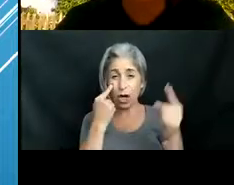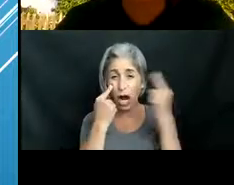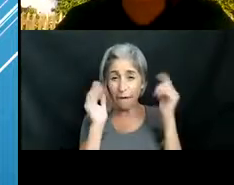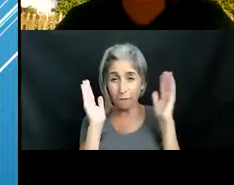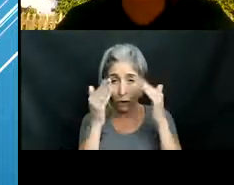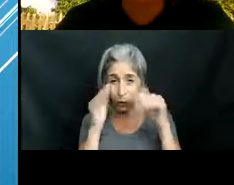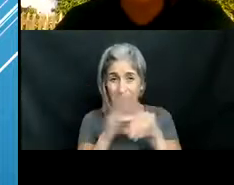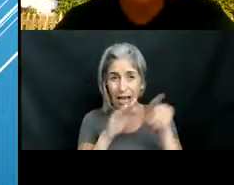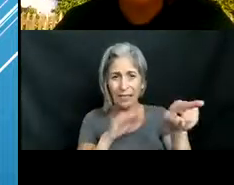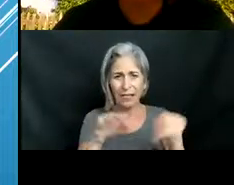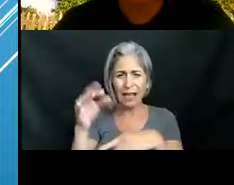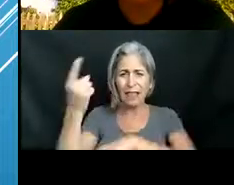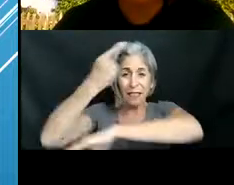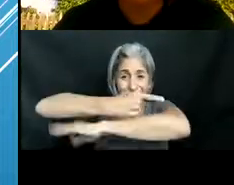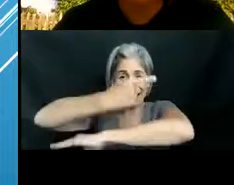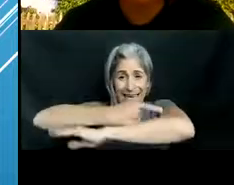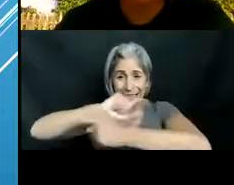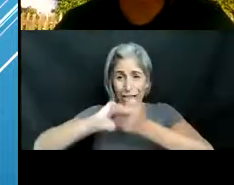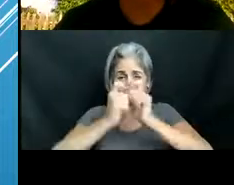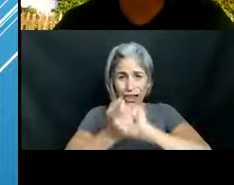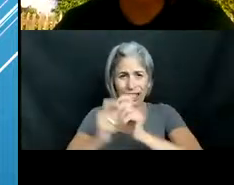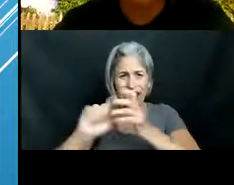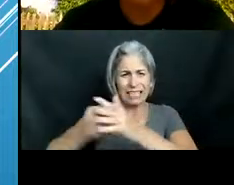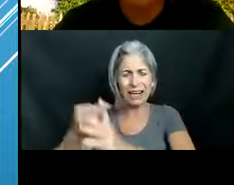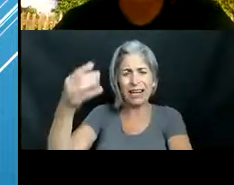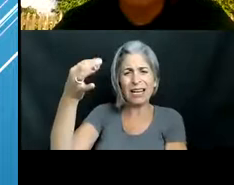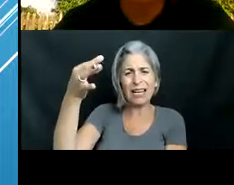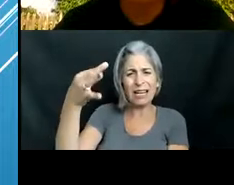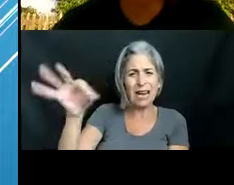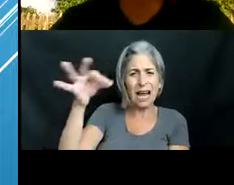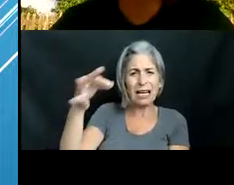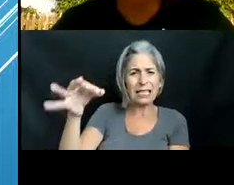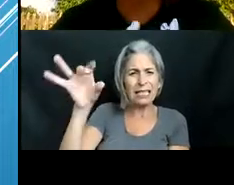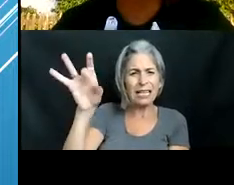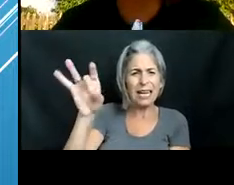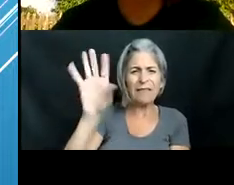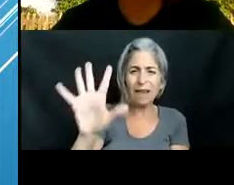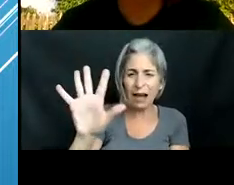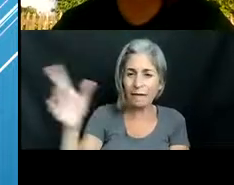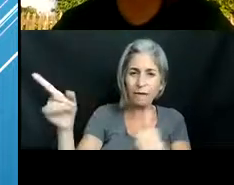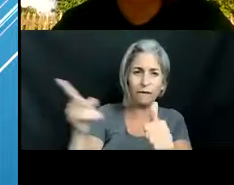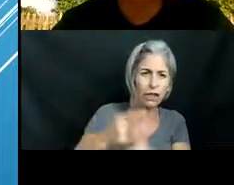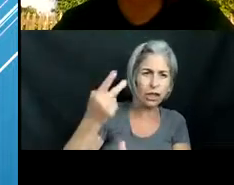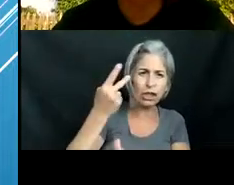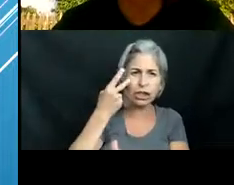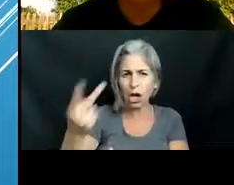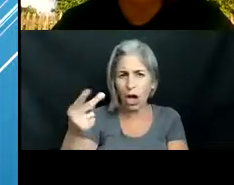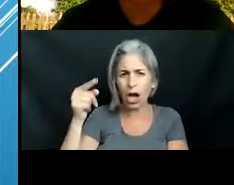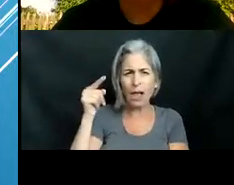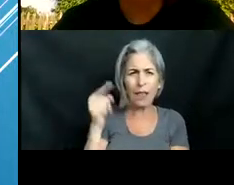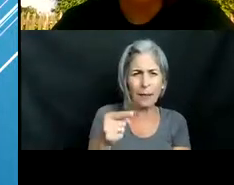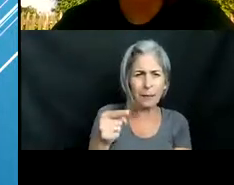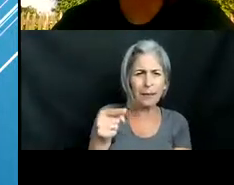see the dates are changing um starting in 1985 when we first saw that very first one off of dania beach